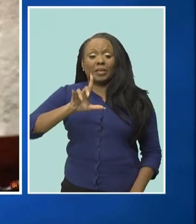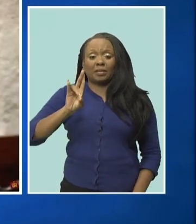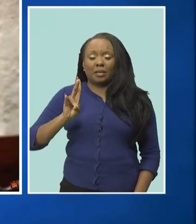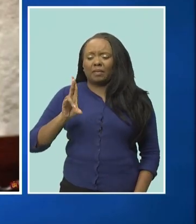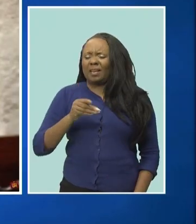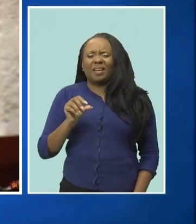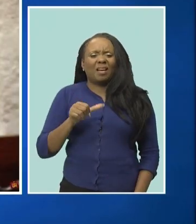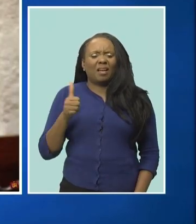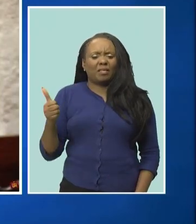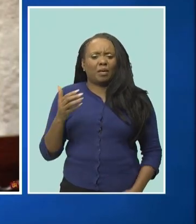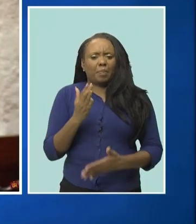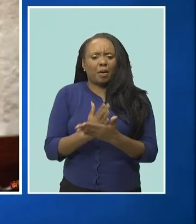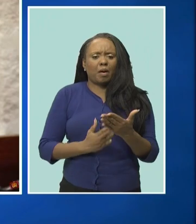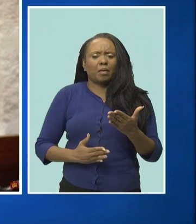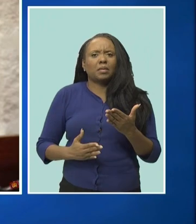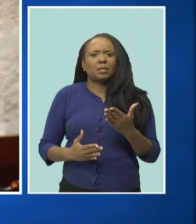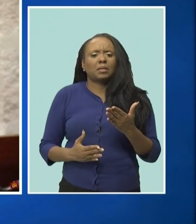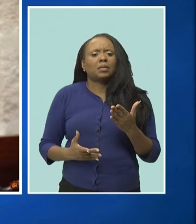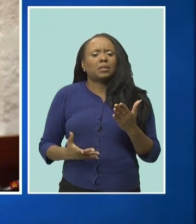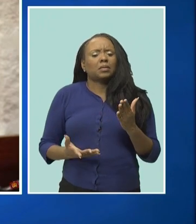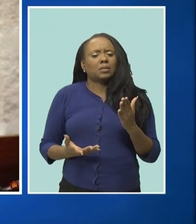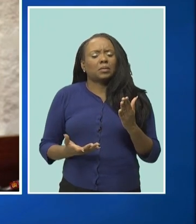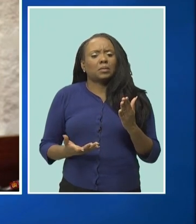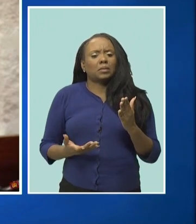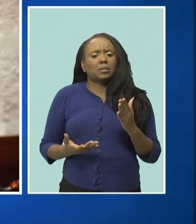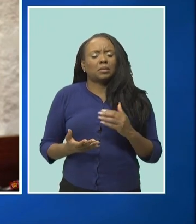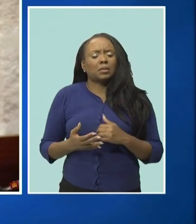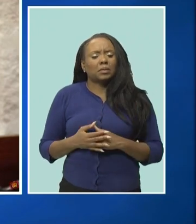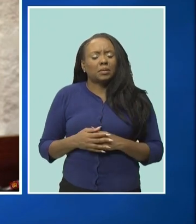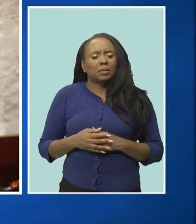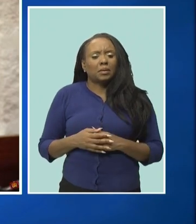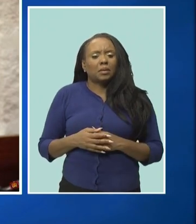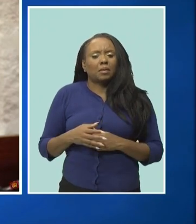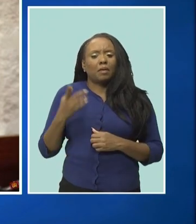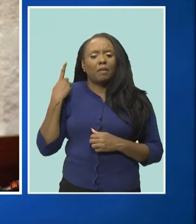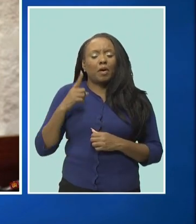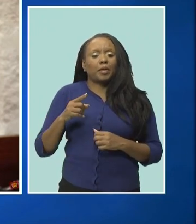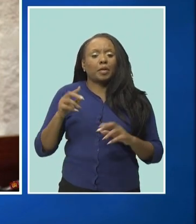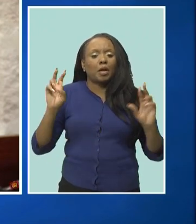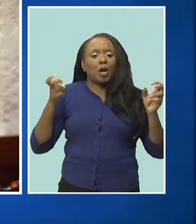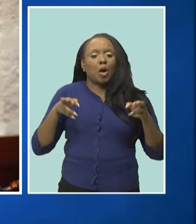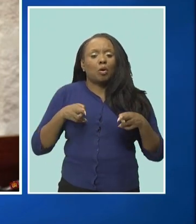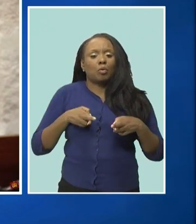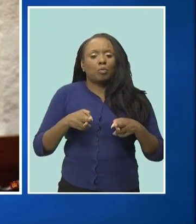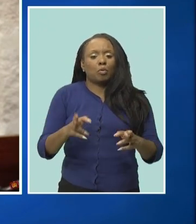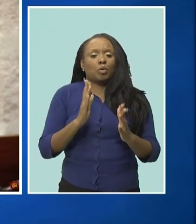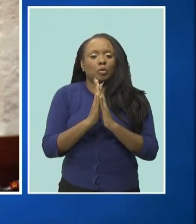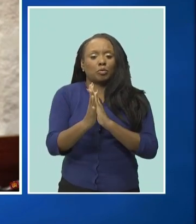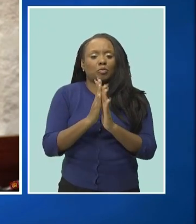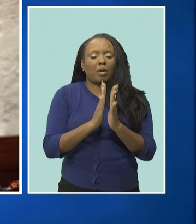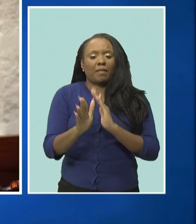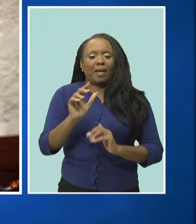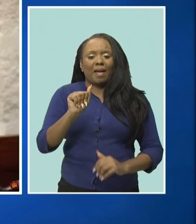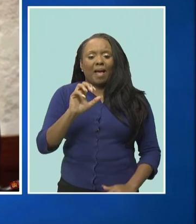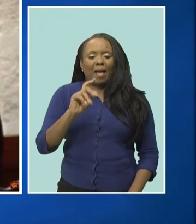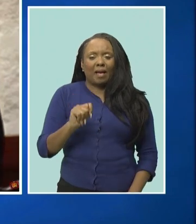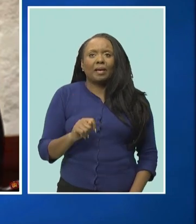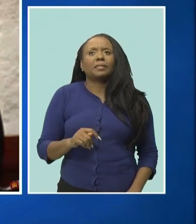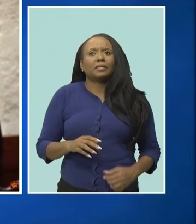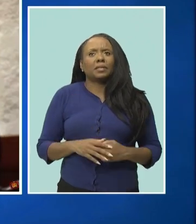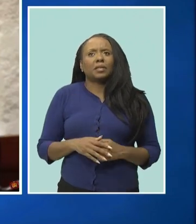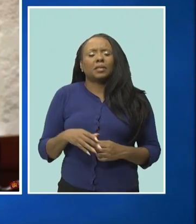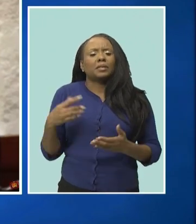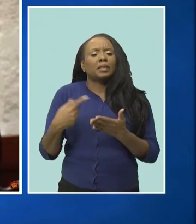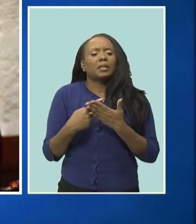refers to a weight certificate mr president do you know